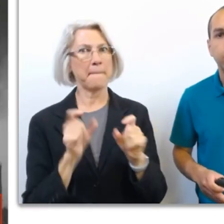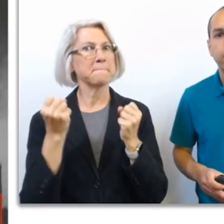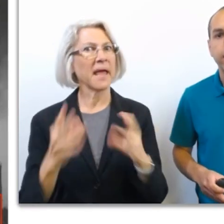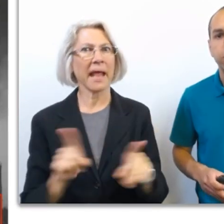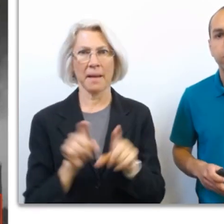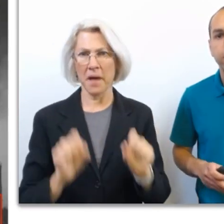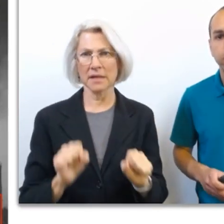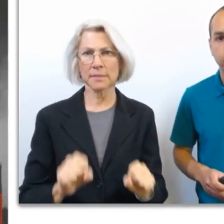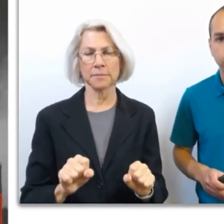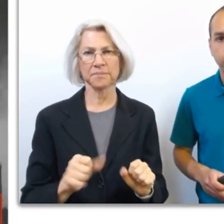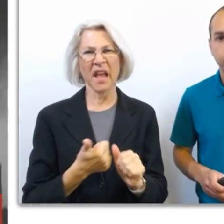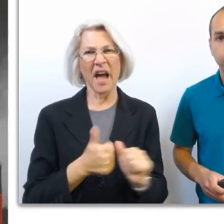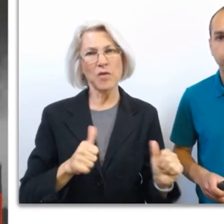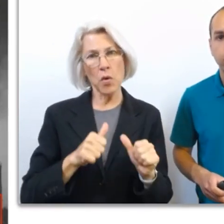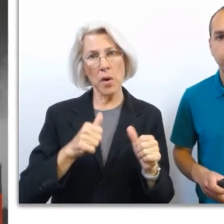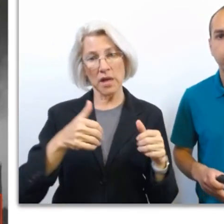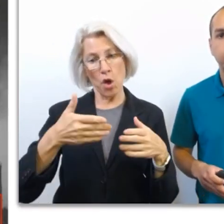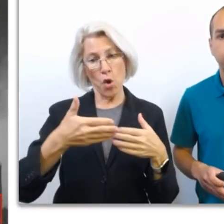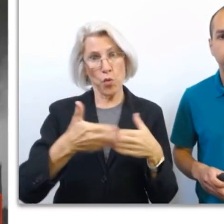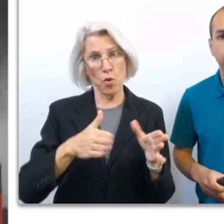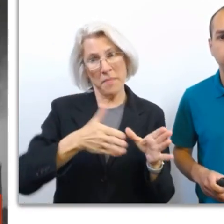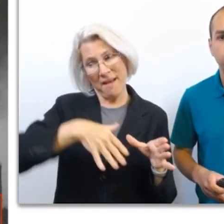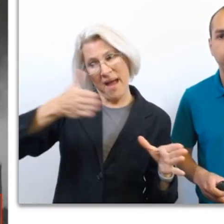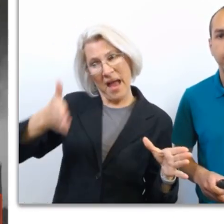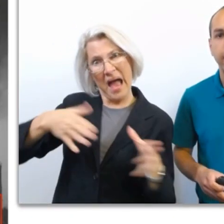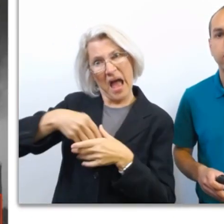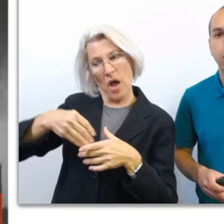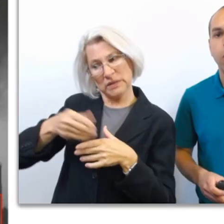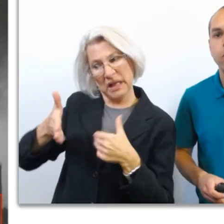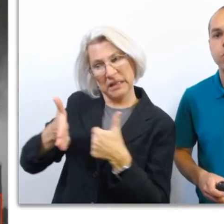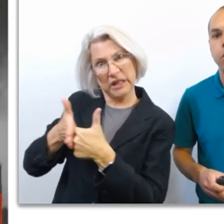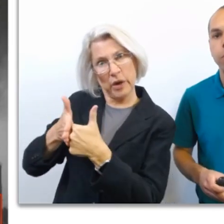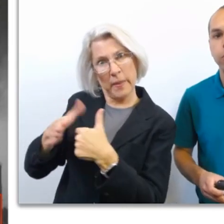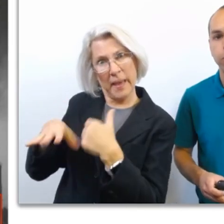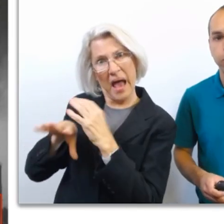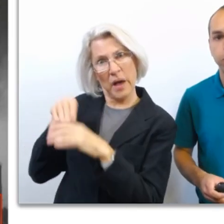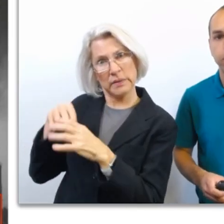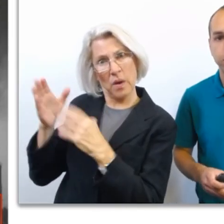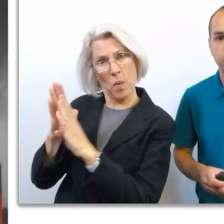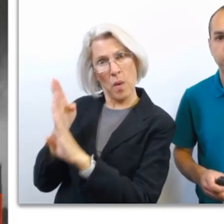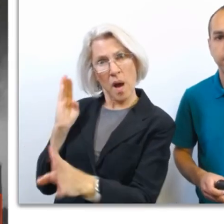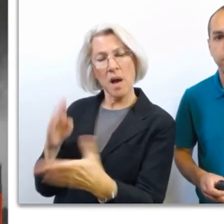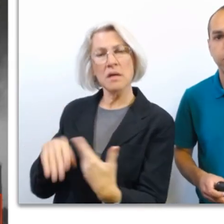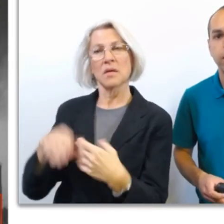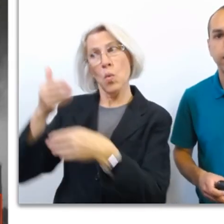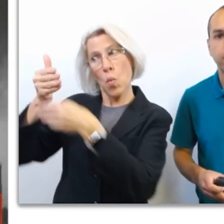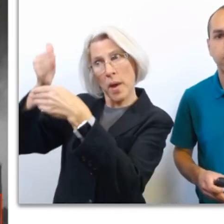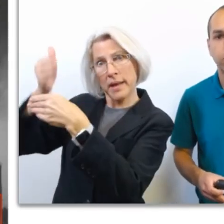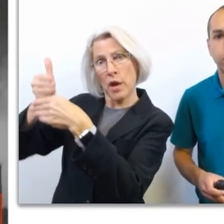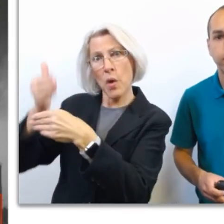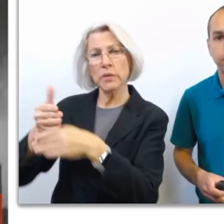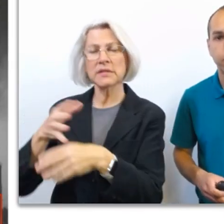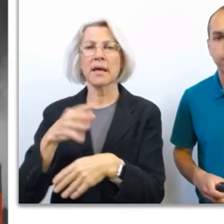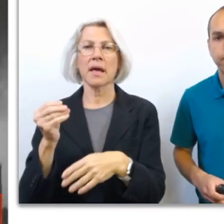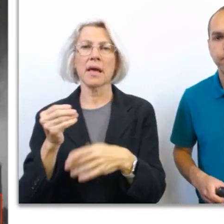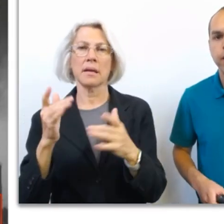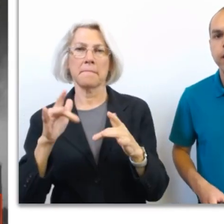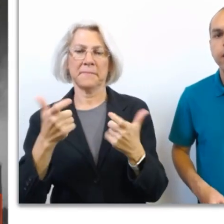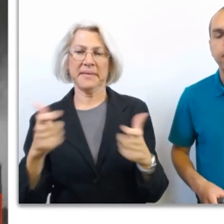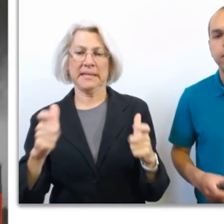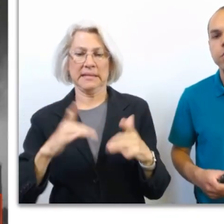Avoid exterior rooms, rooms with windows, and large open rooms such as gyms and auditoriums.